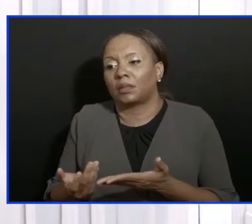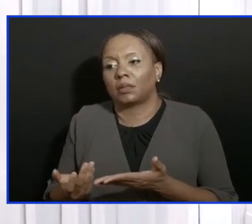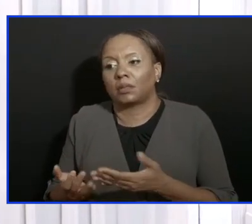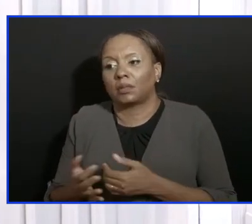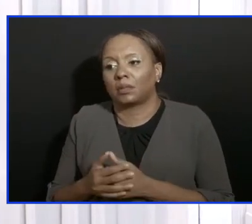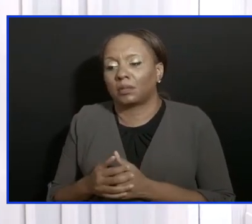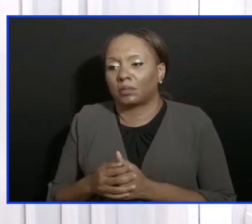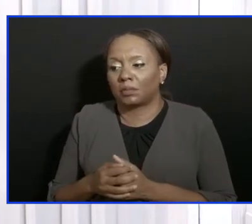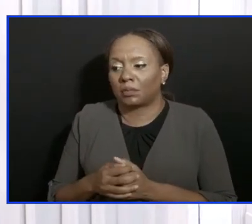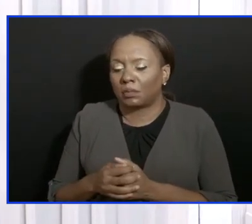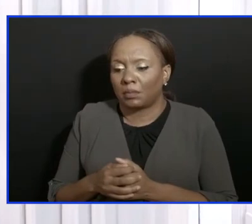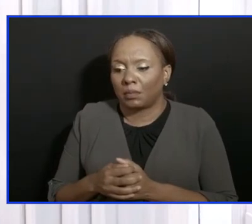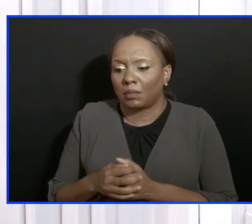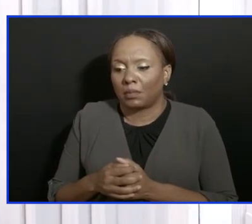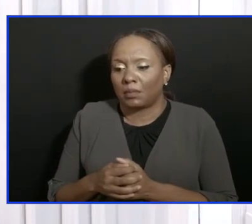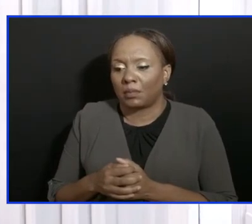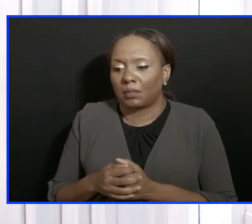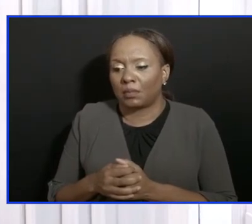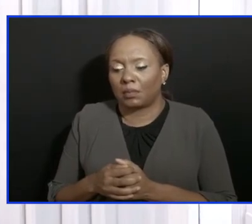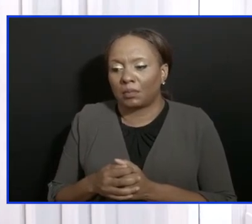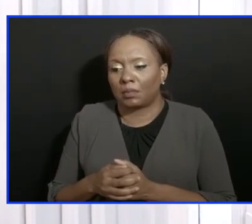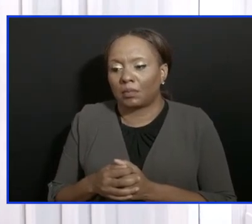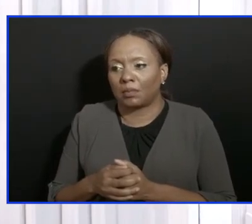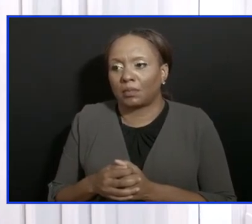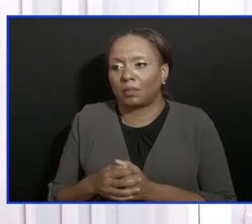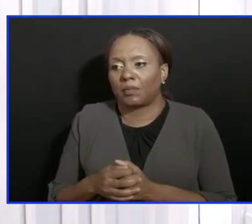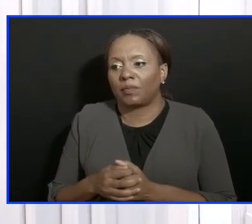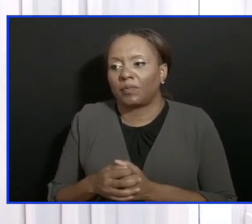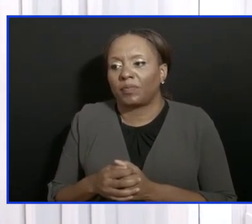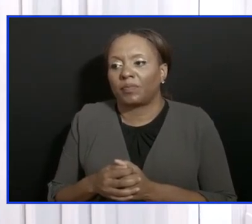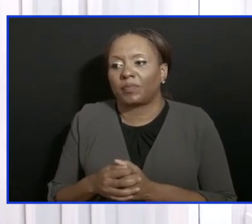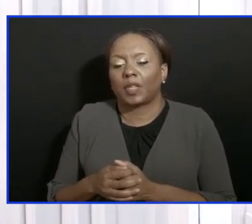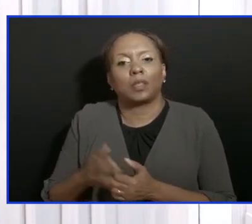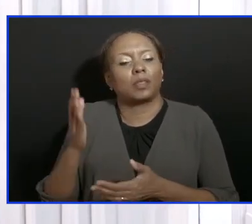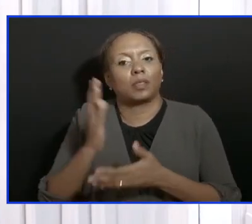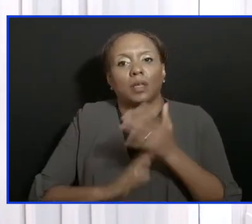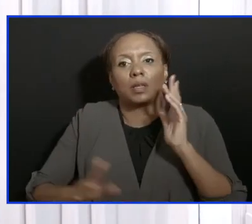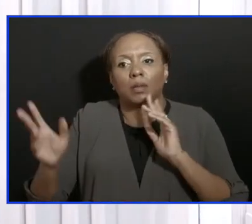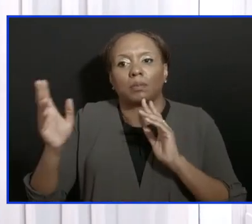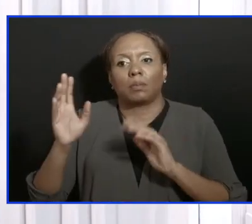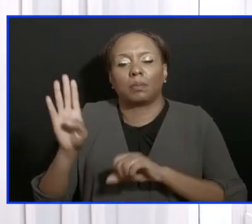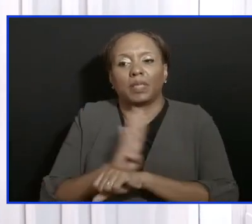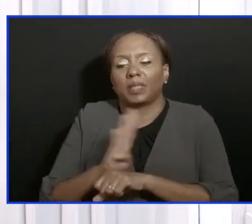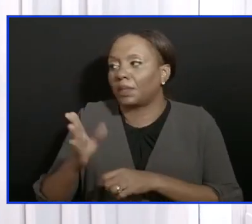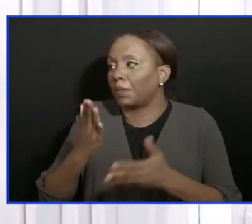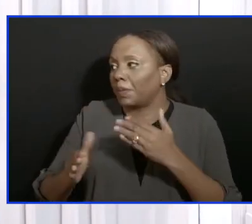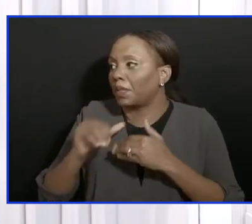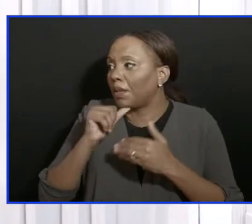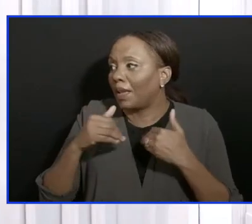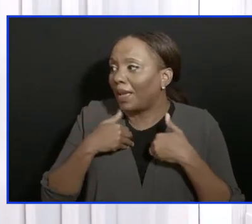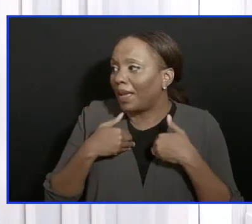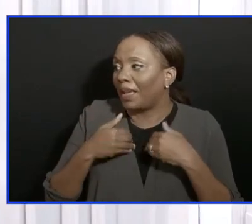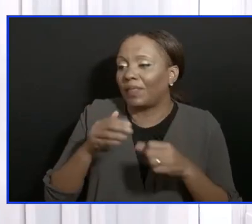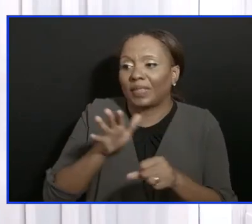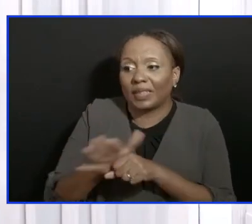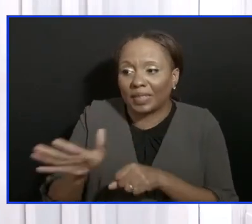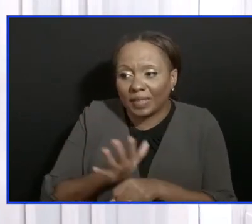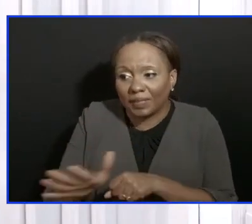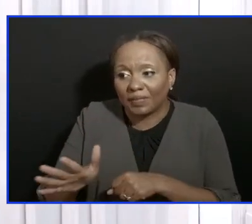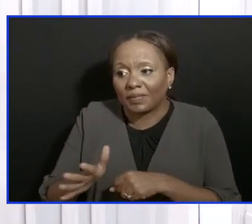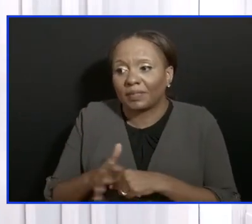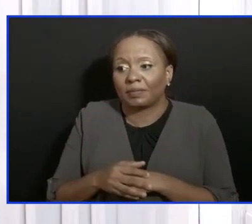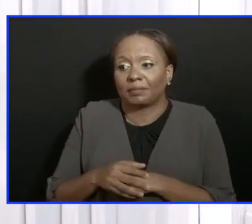necessarily have the cash flow to pay for you in a substitute. My friends, this is not, not, not